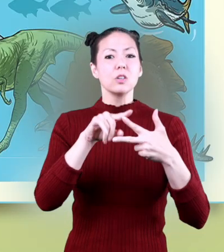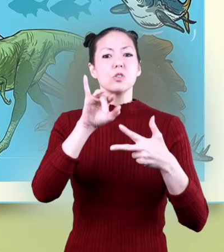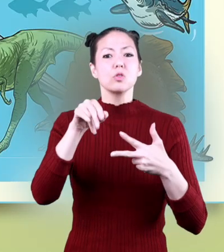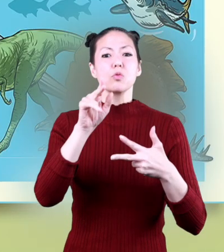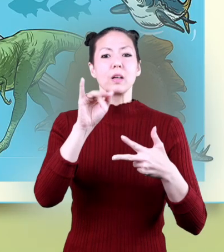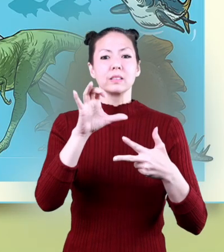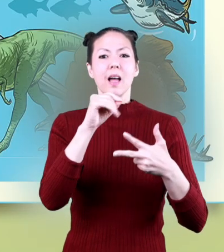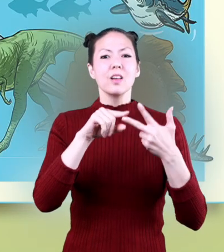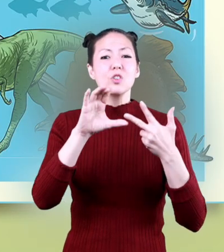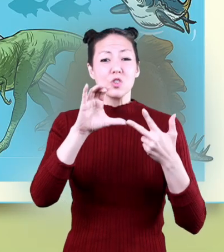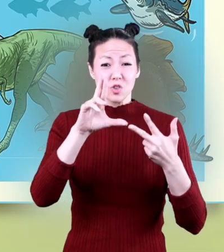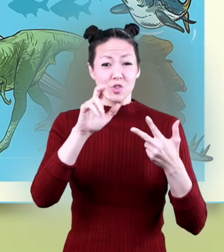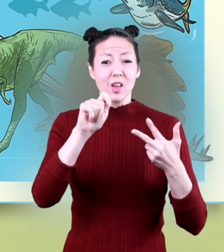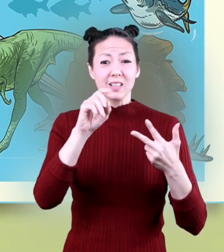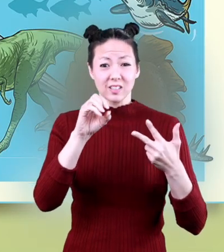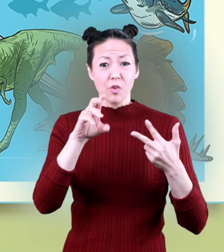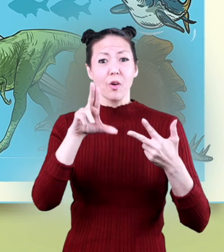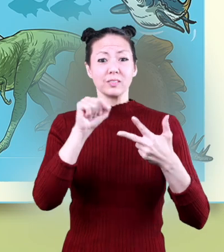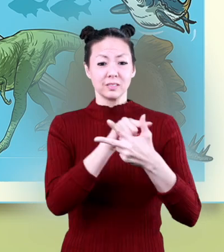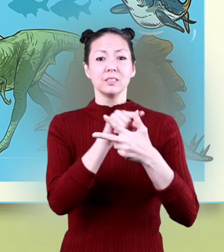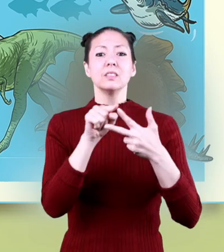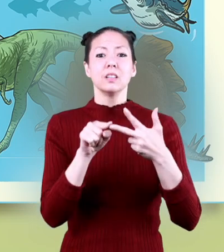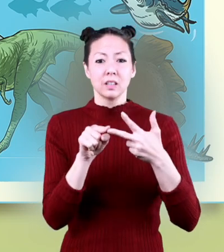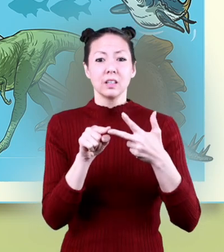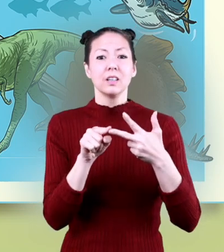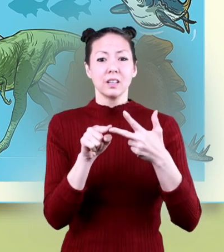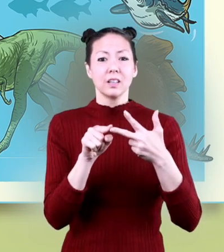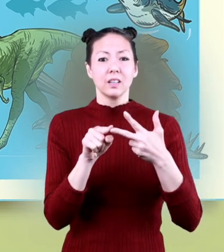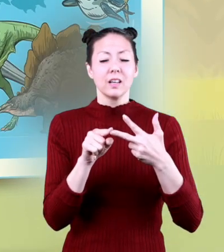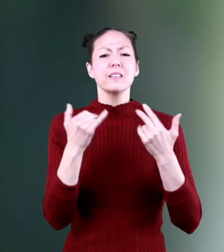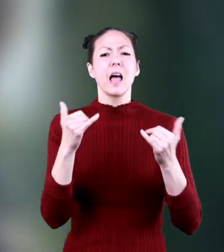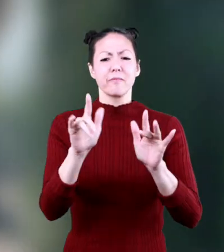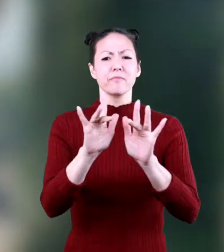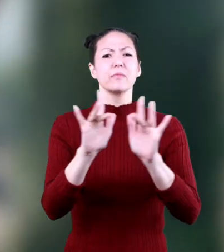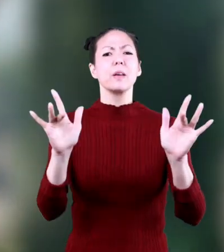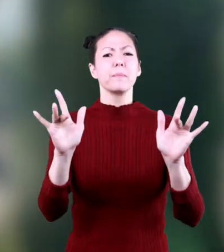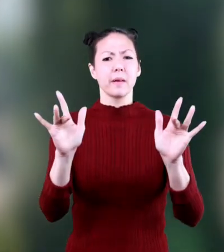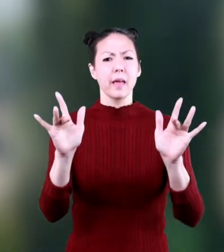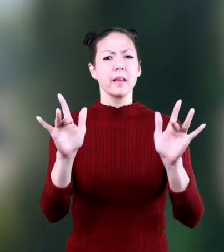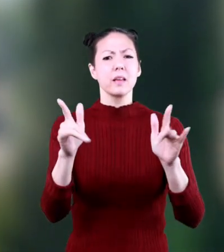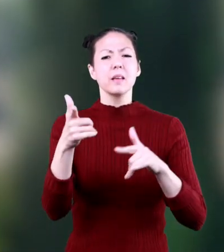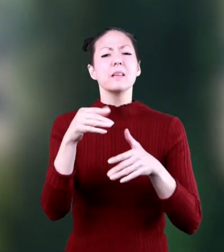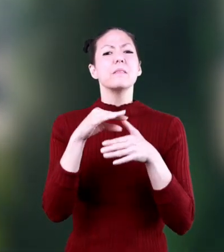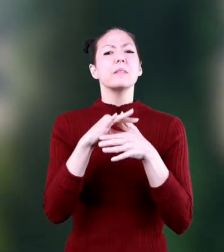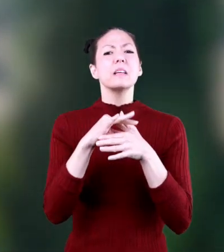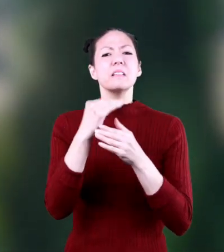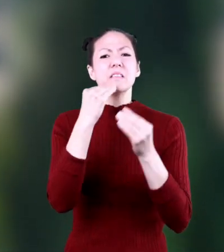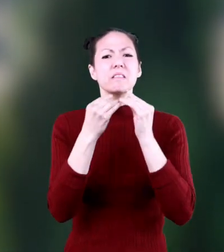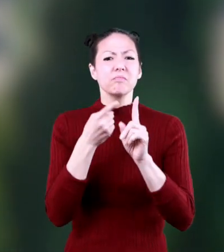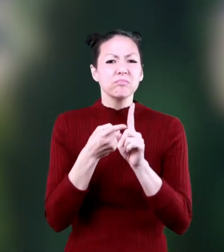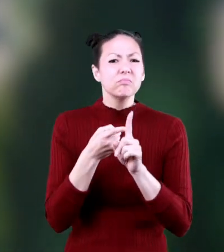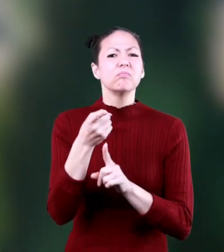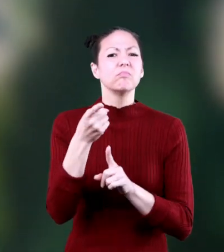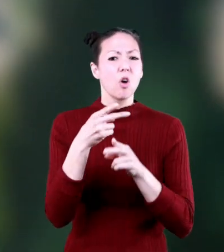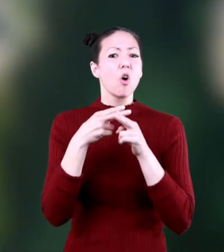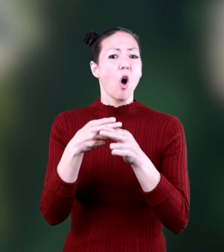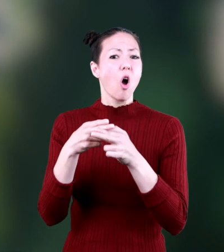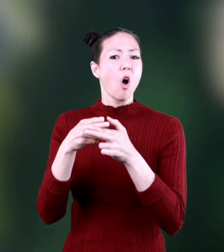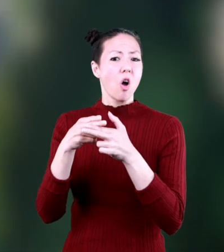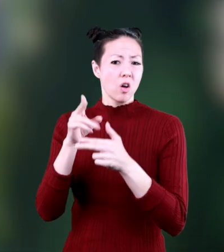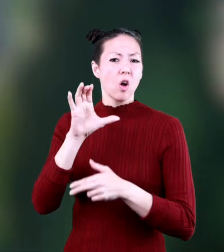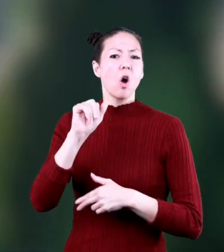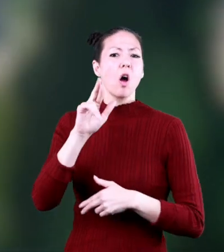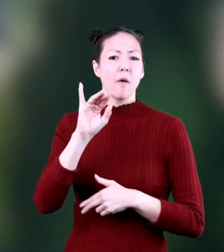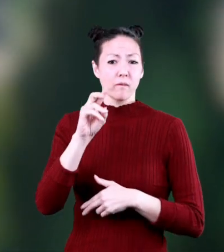triassic jurassic and cretaceous fill in the blank meat-eating dinosaurs